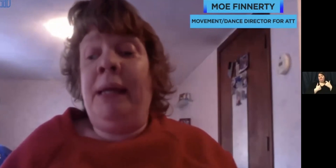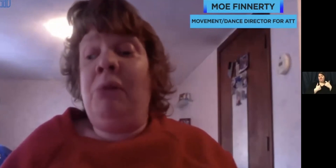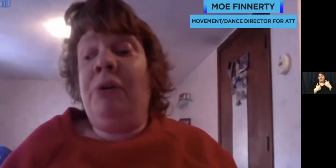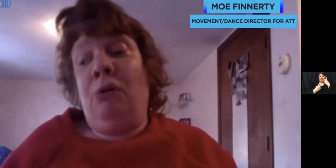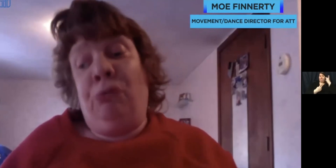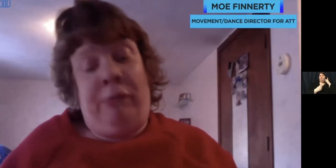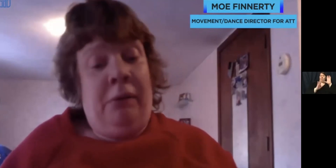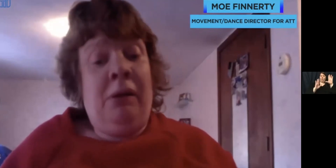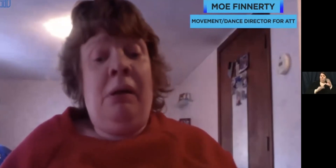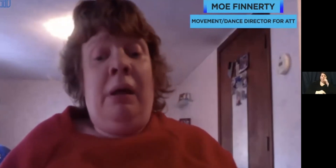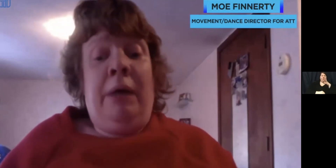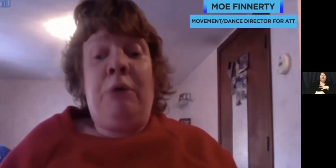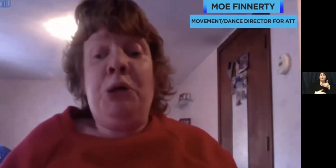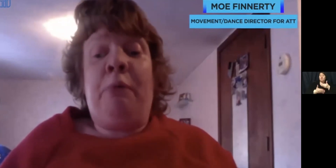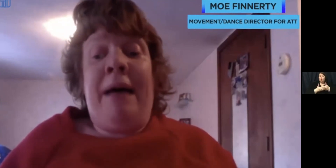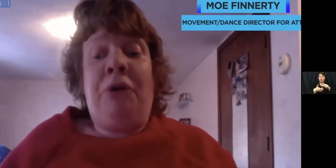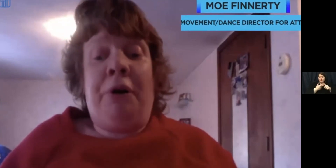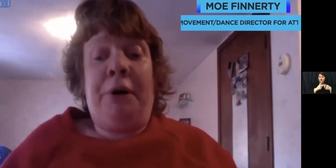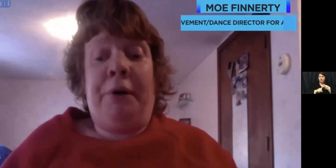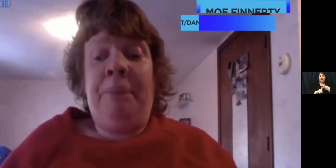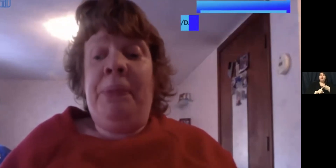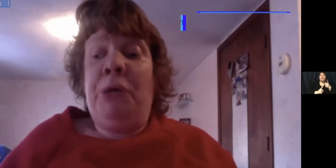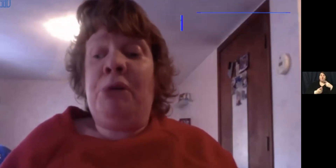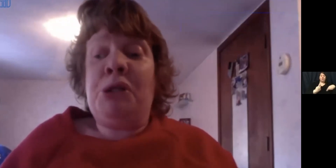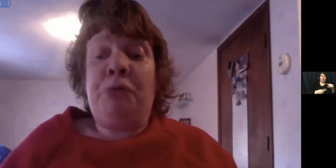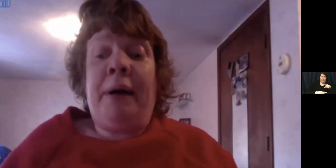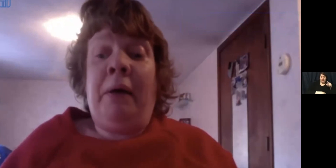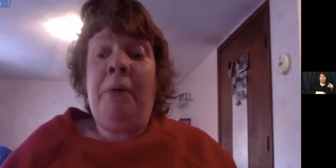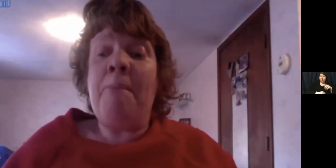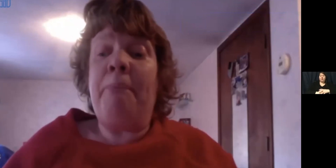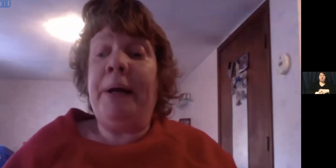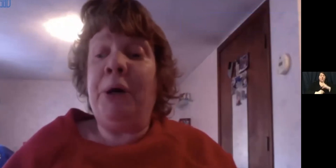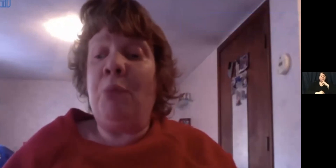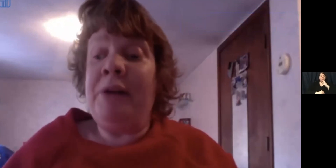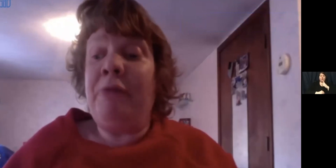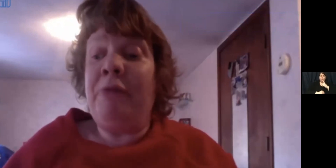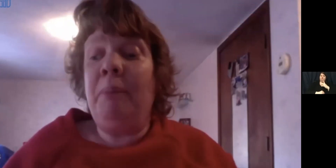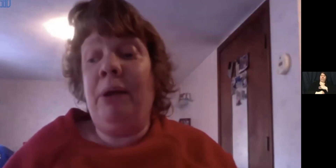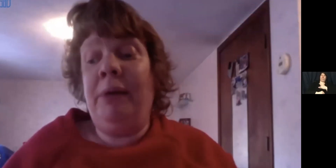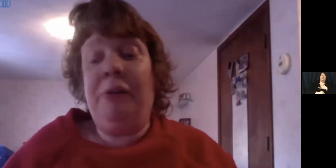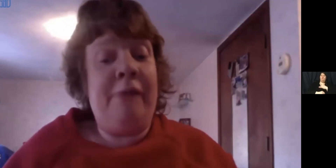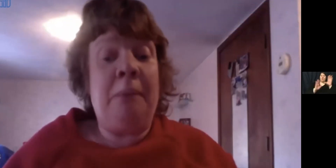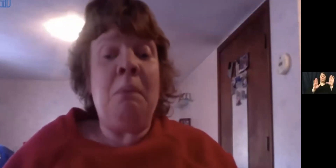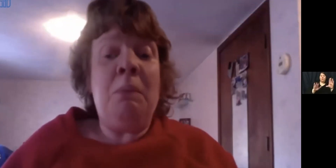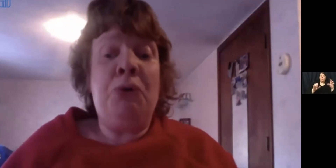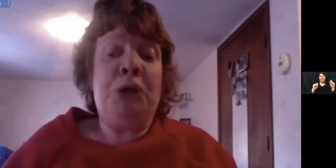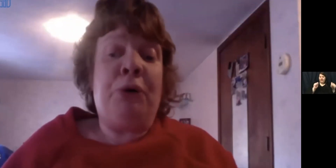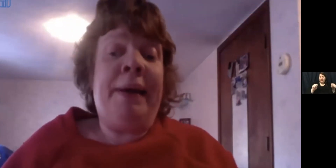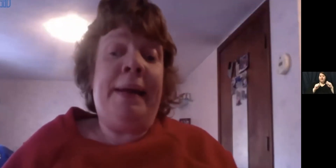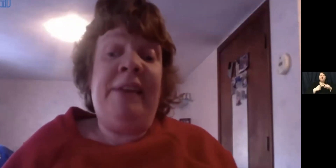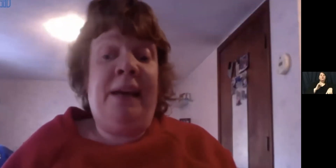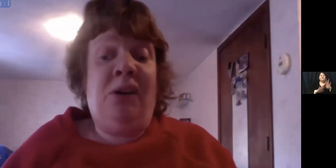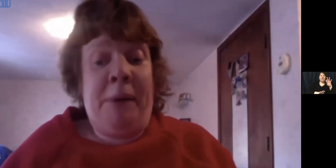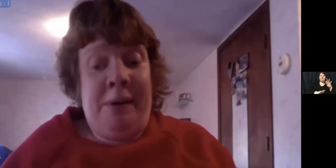Raylene was a close friend, and when you were around her, you were struck by her wonderful ability to find pure